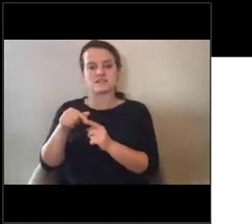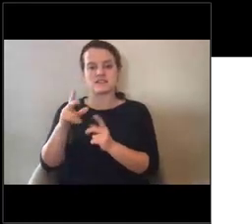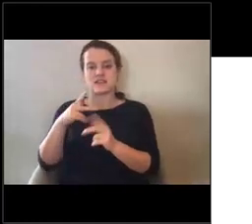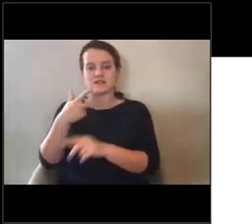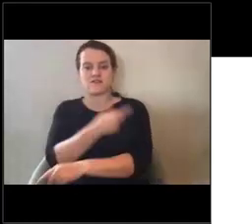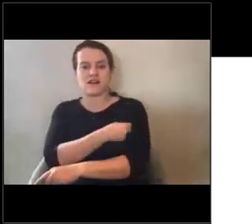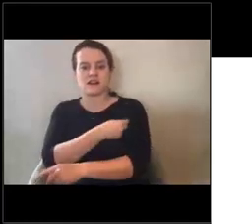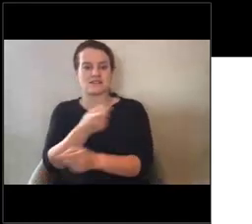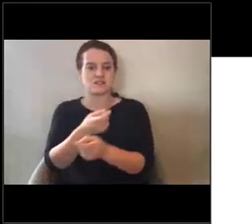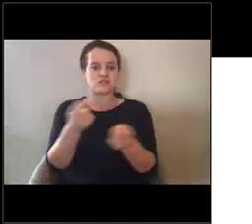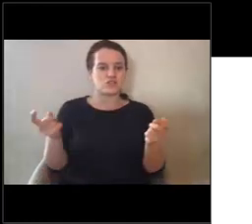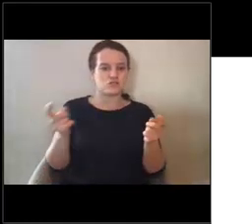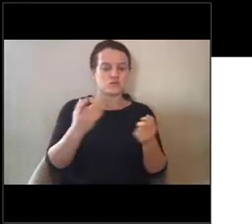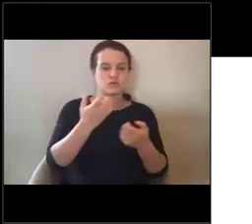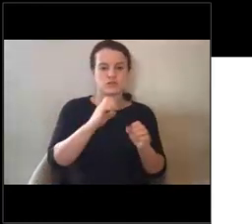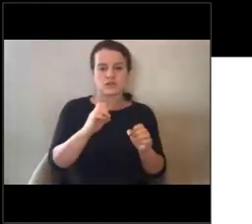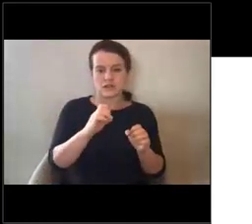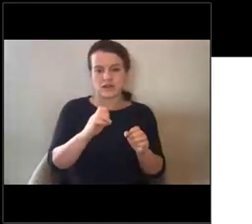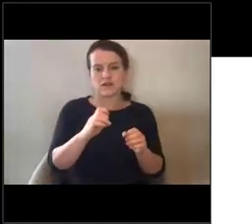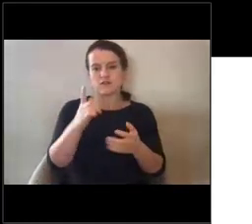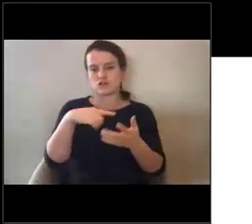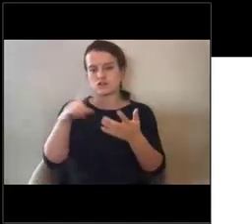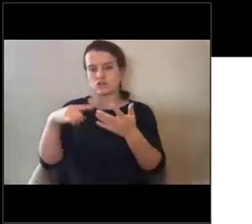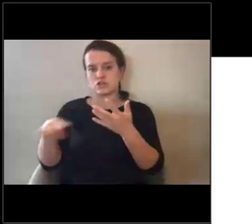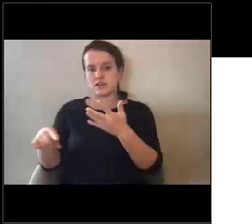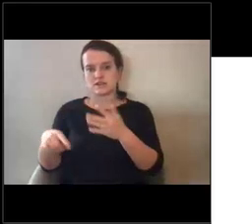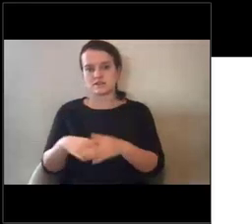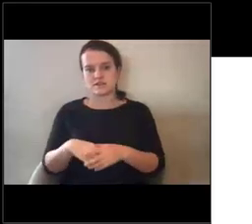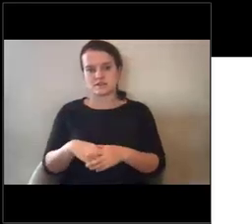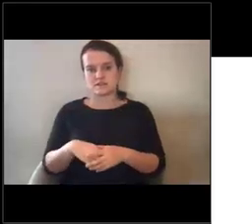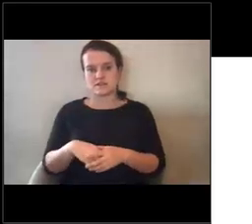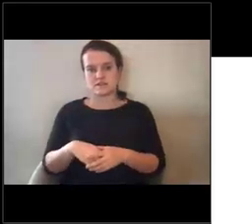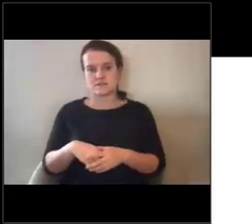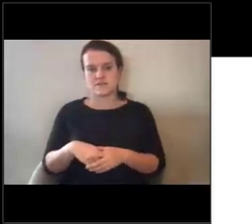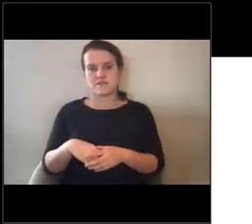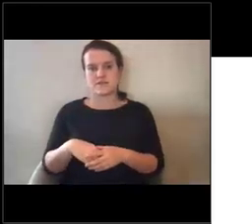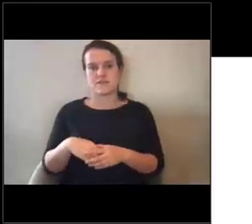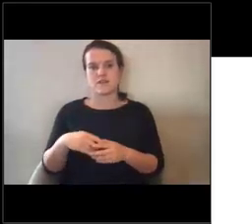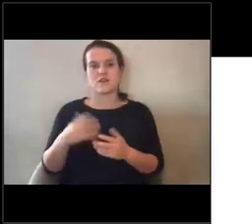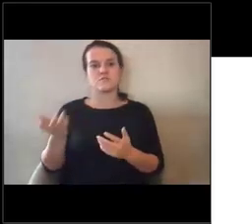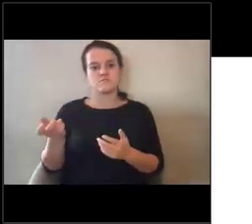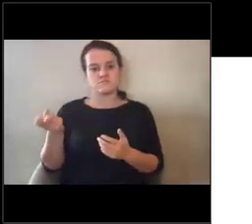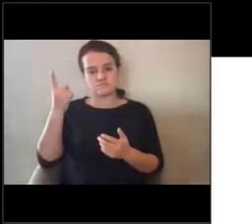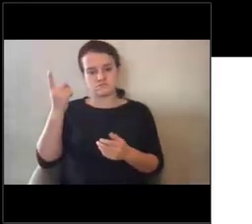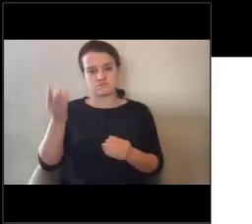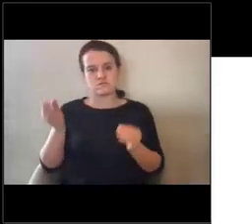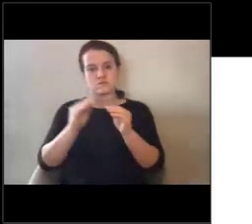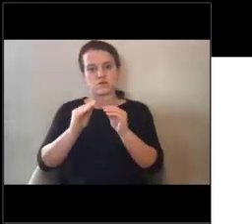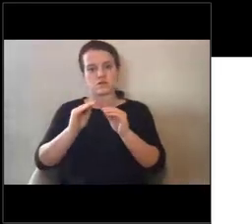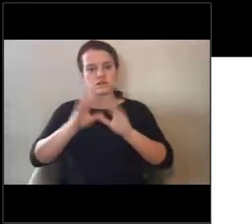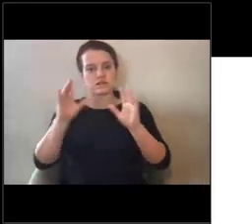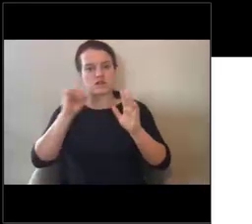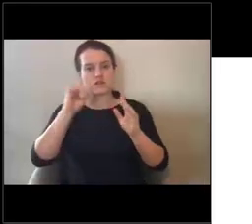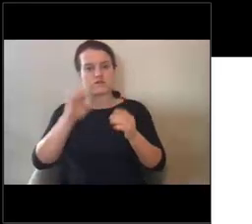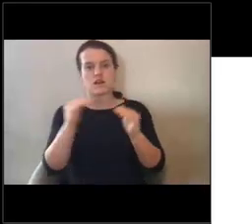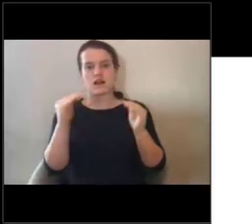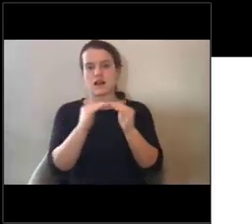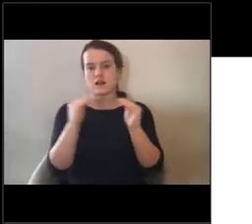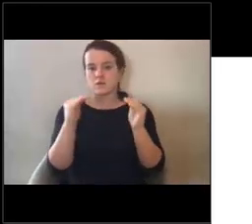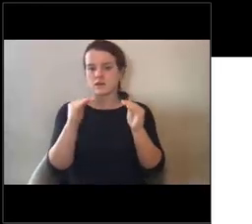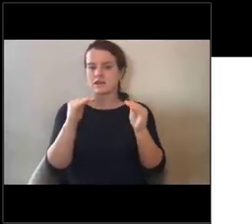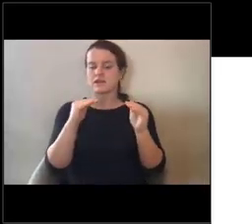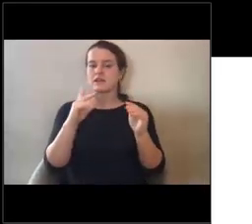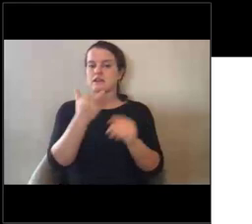distribution efforts checklist. That was not. To raise awareness of civil rights and equity concerns and for use in